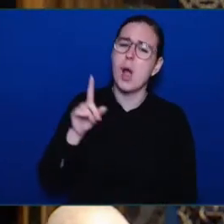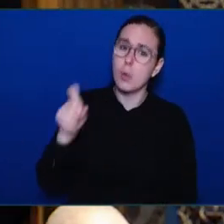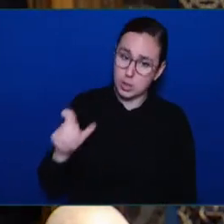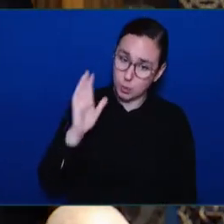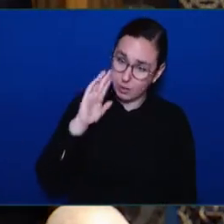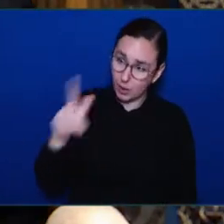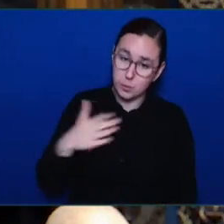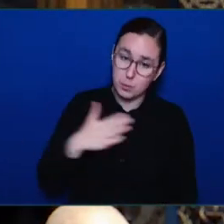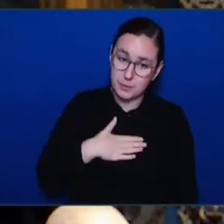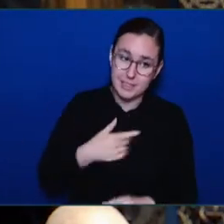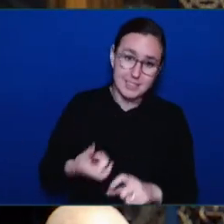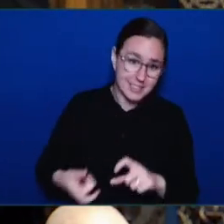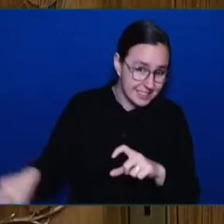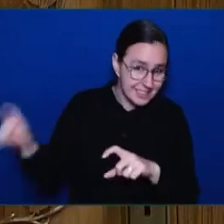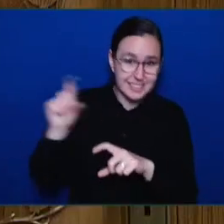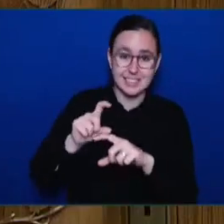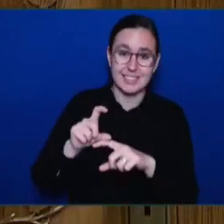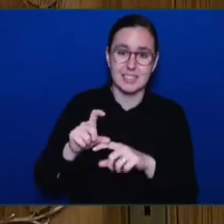in BC?